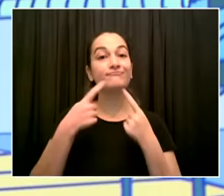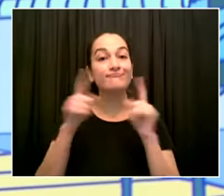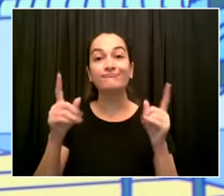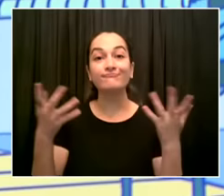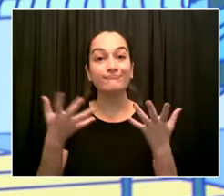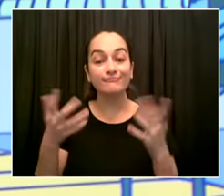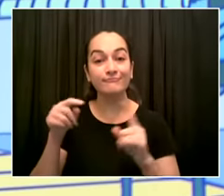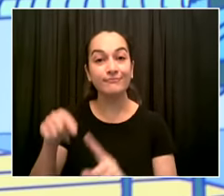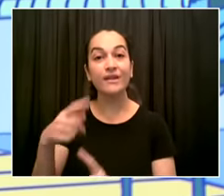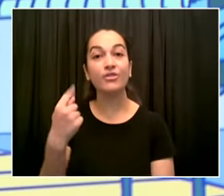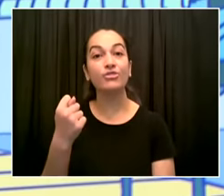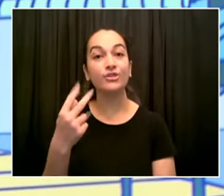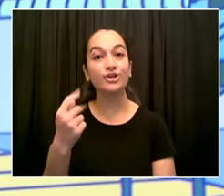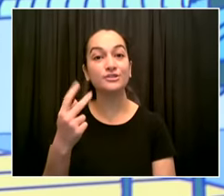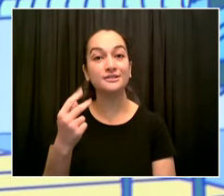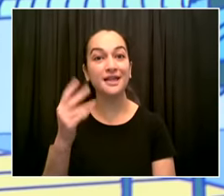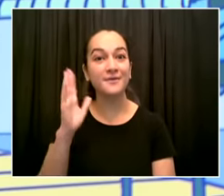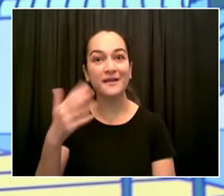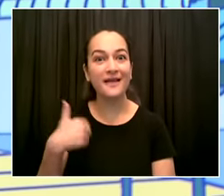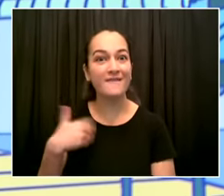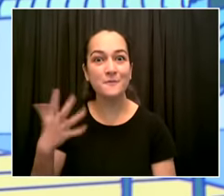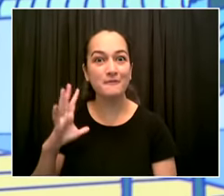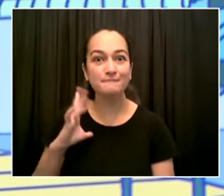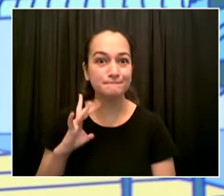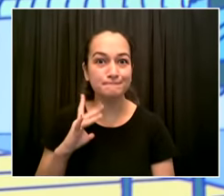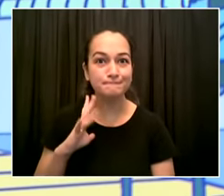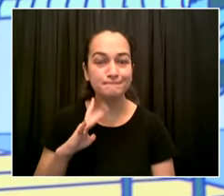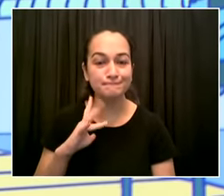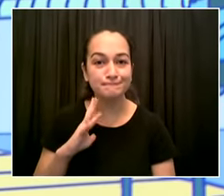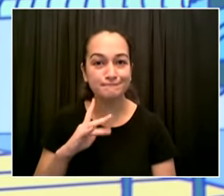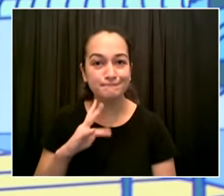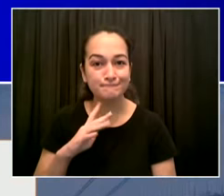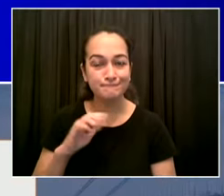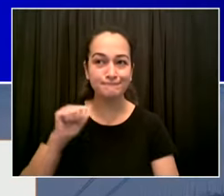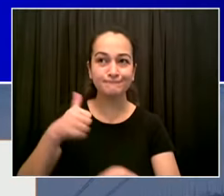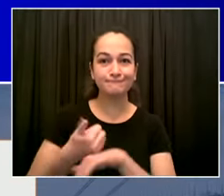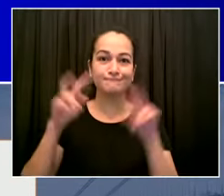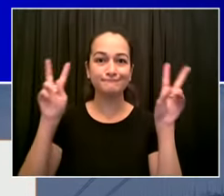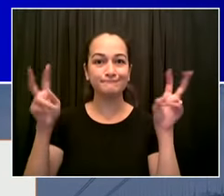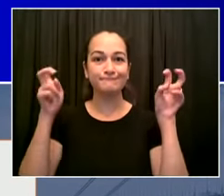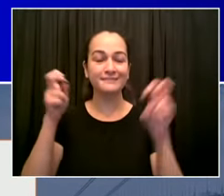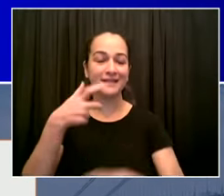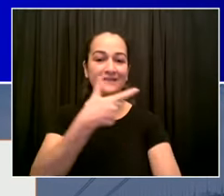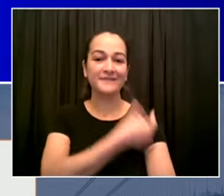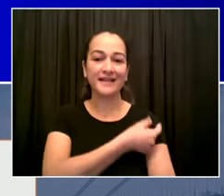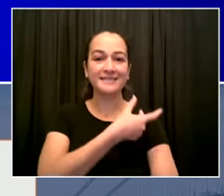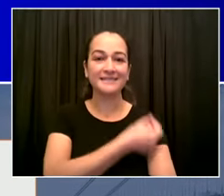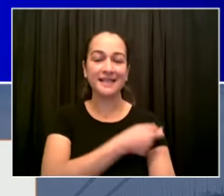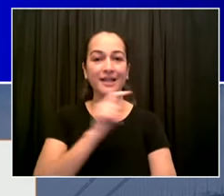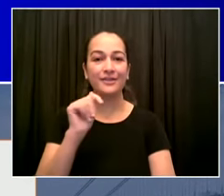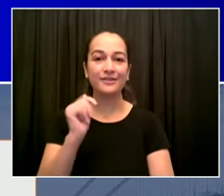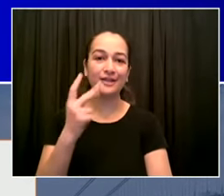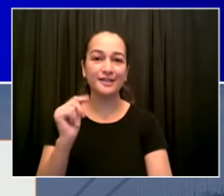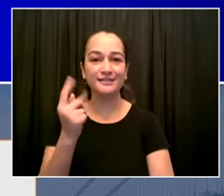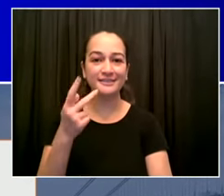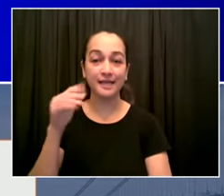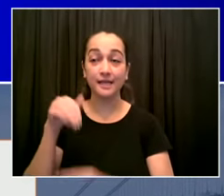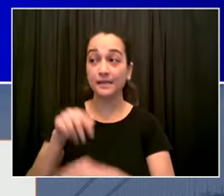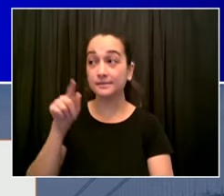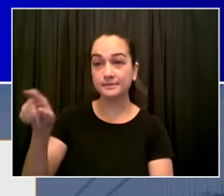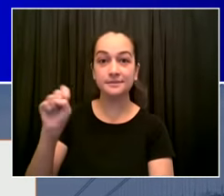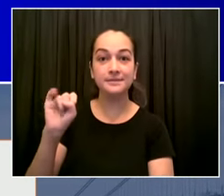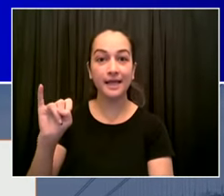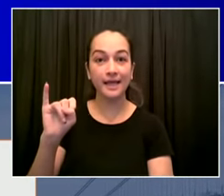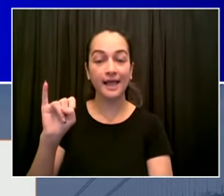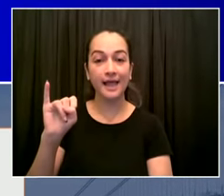and it's a day of action for folks to come together help promote vaccination join us in clifton at tappan park and in new